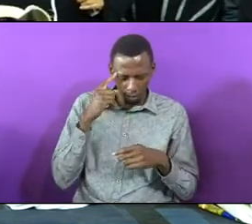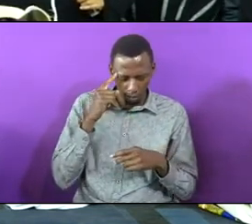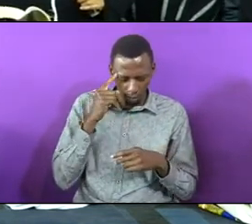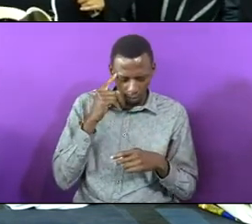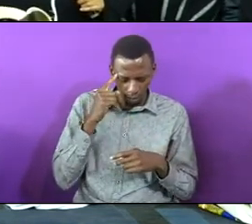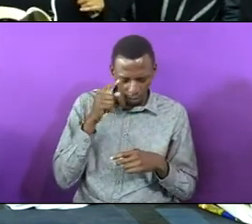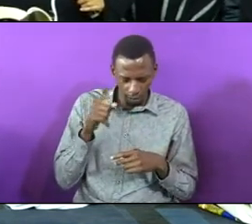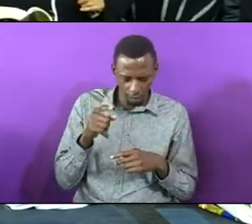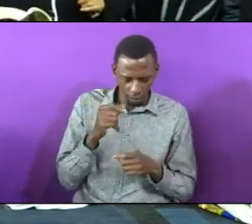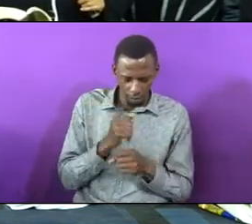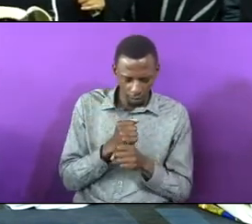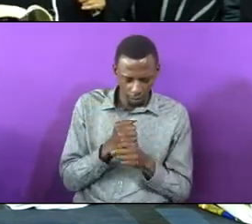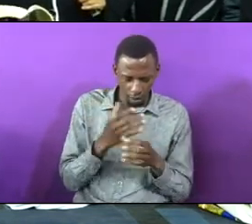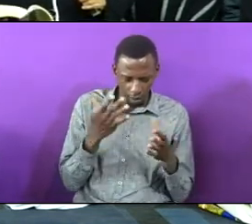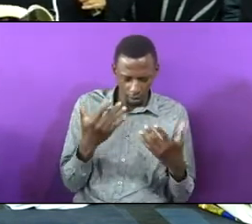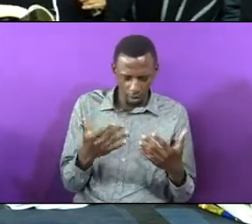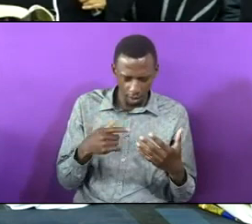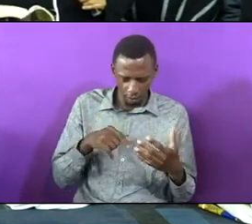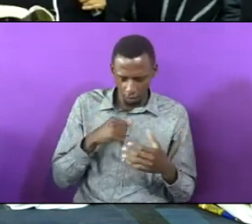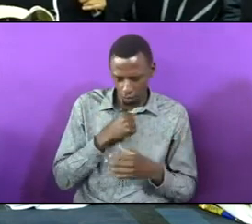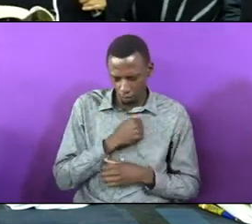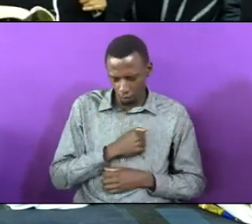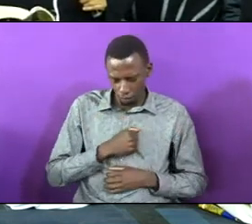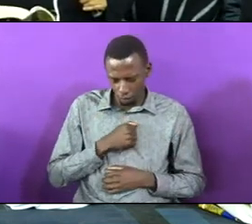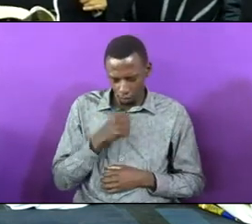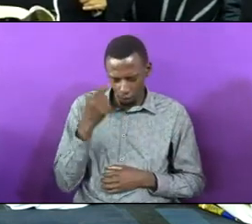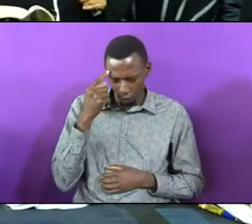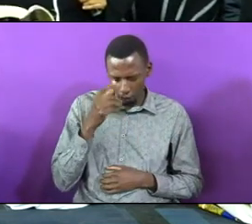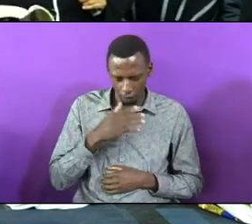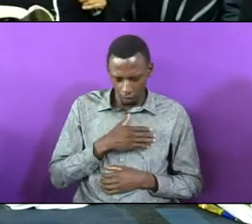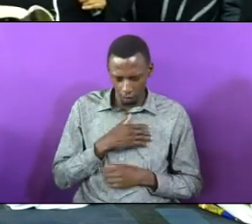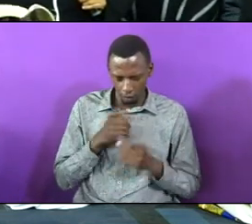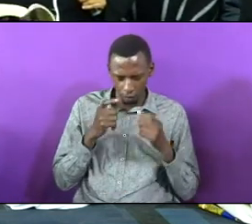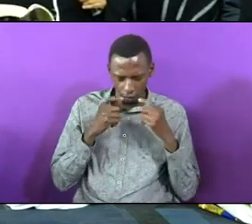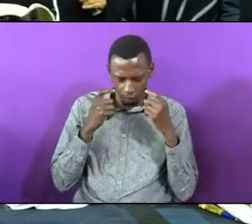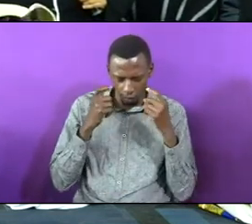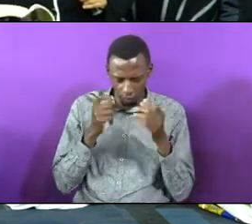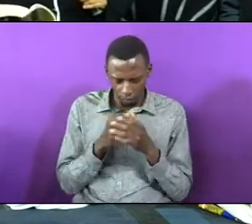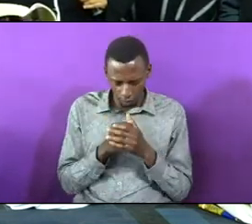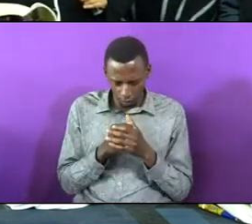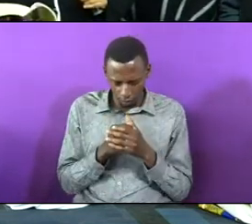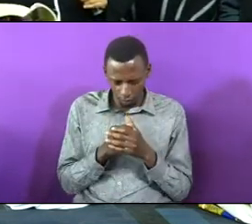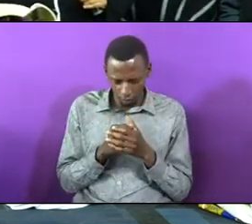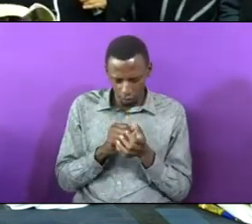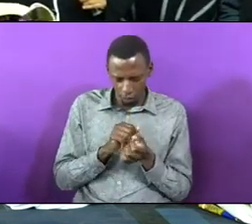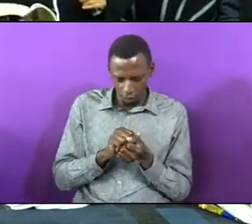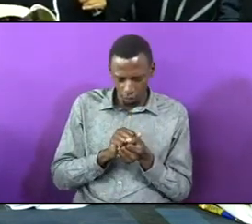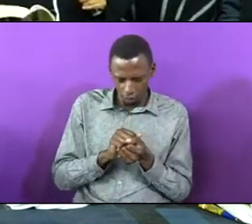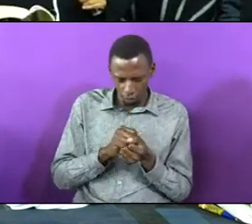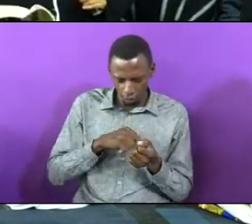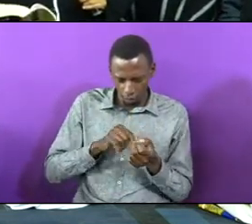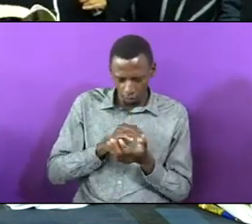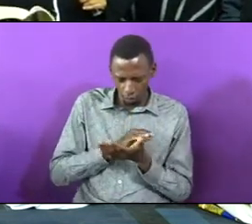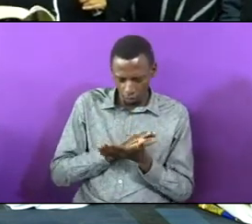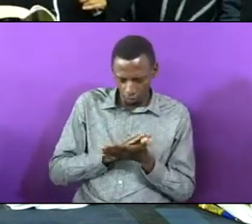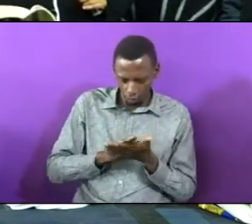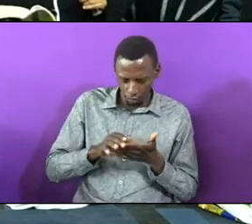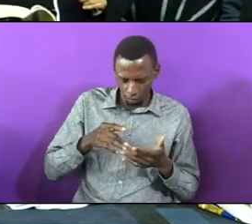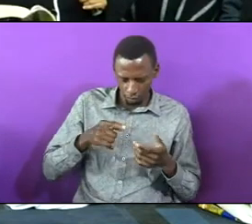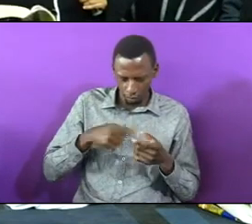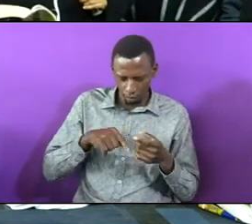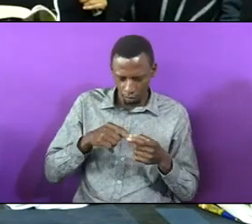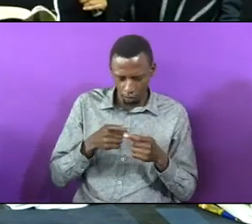we confess our sins. Wash us from our sins and sanctify us from our